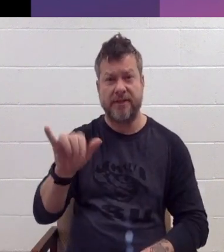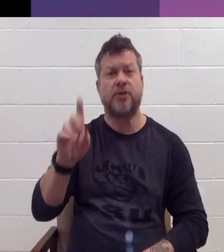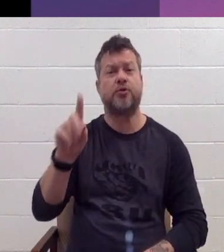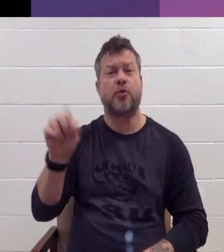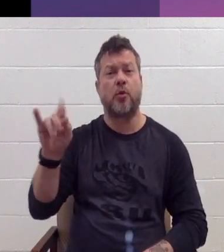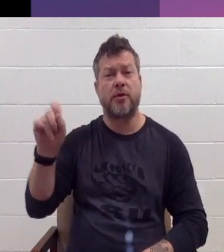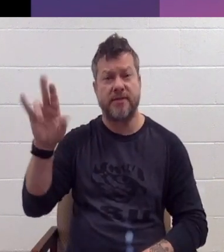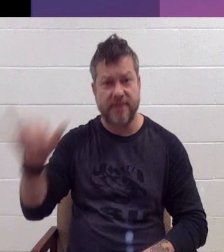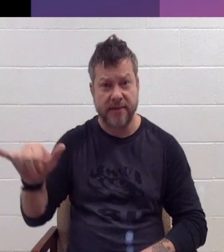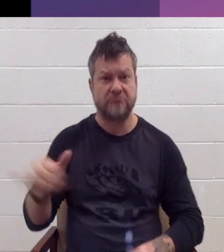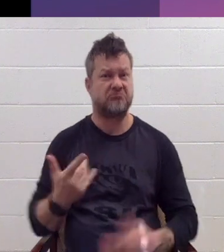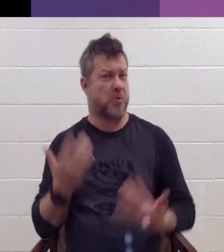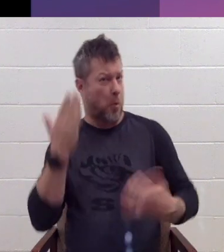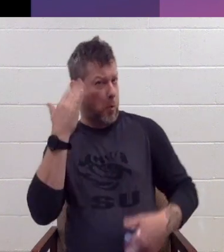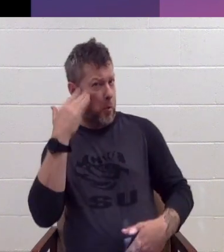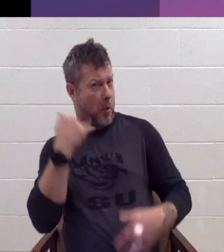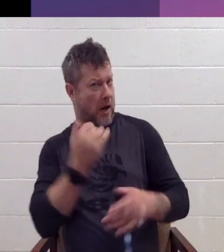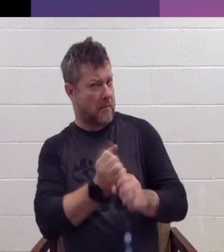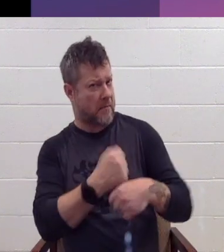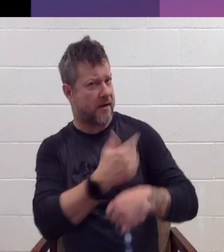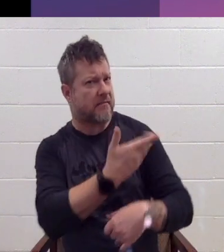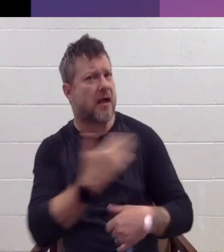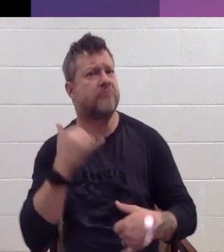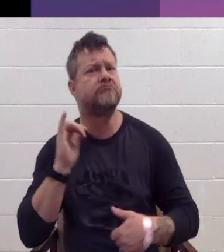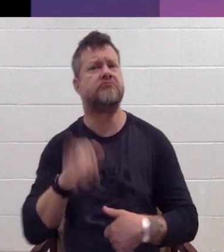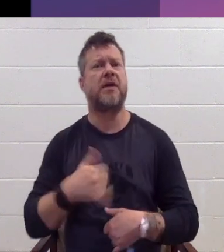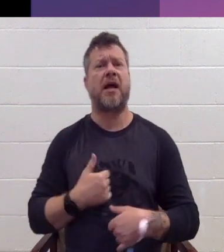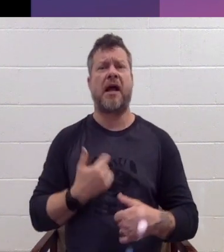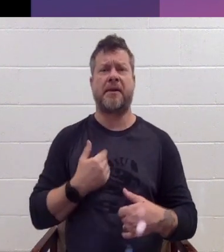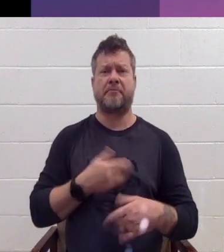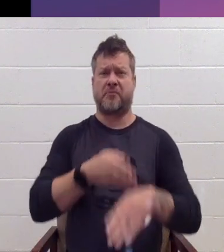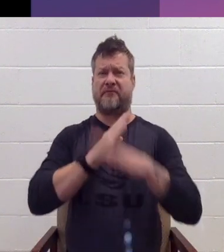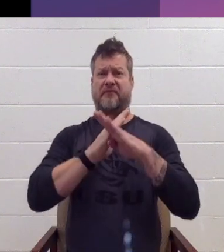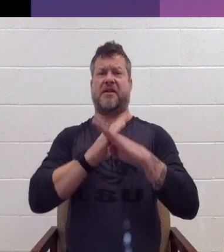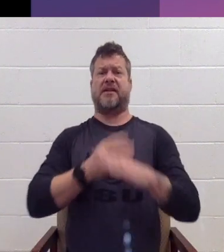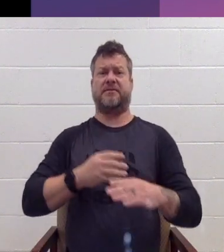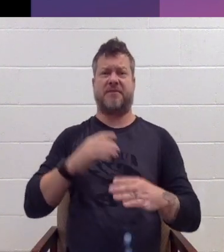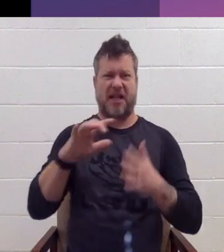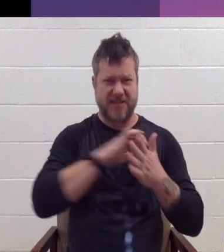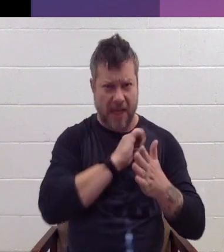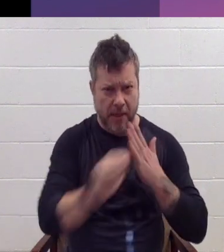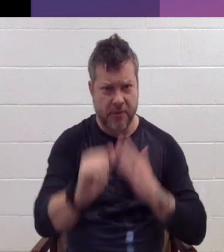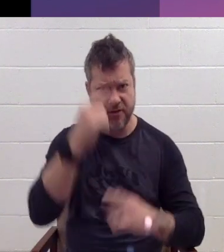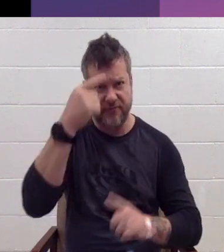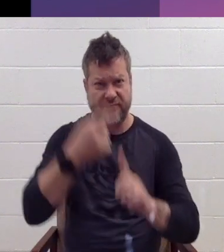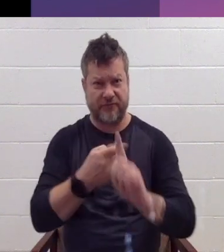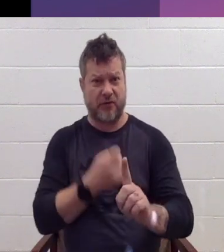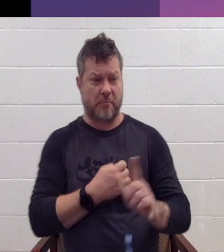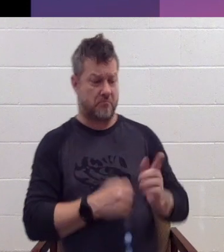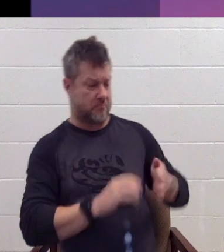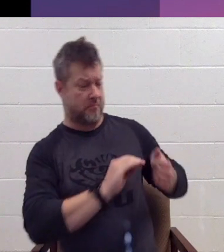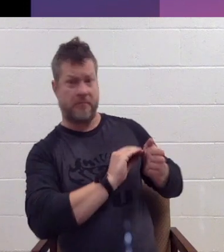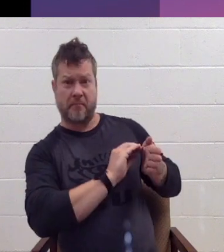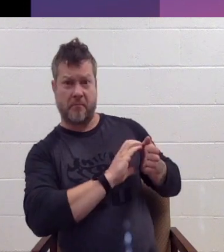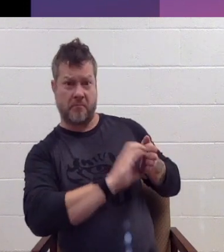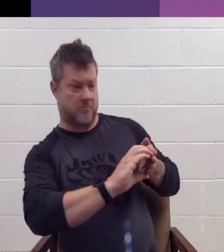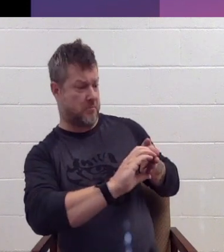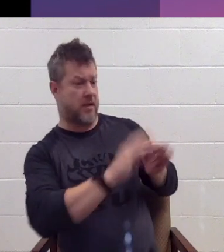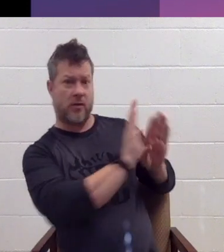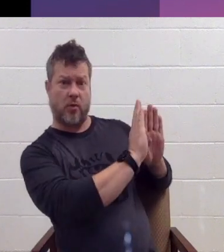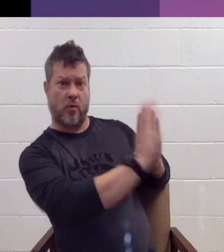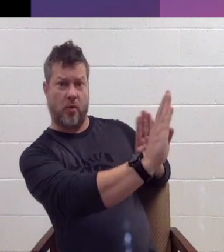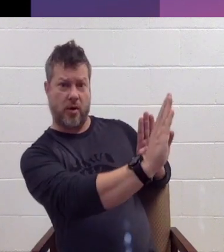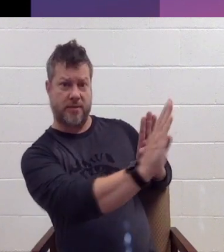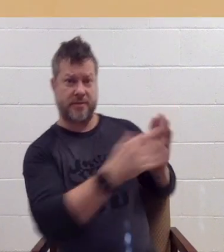of these door stops was to prevent damage to the baseboards and the walls. Thanks for listening in, and I'll see you in the next one.